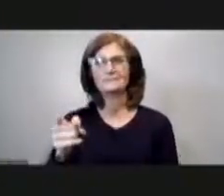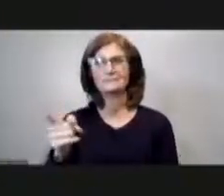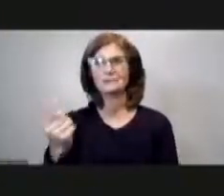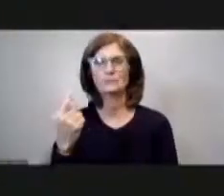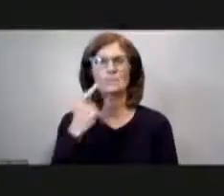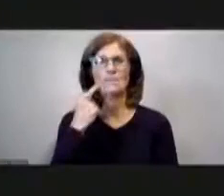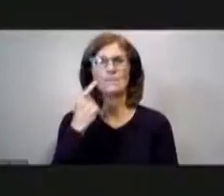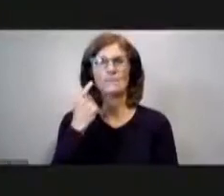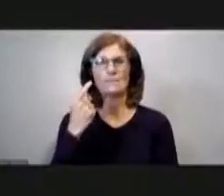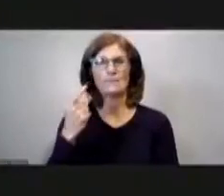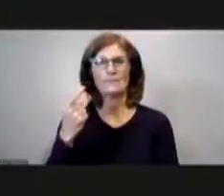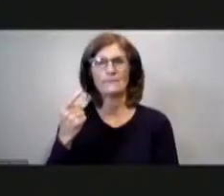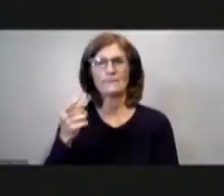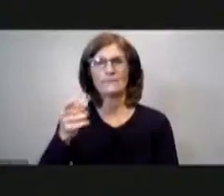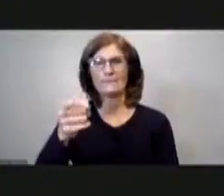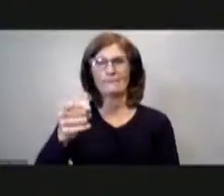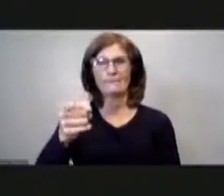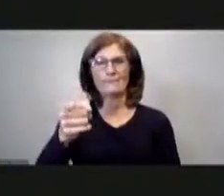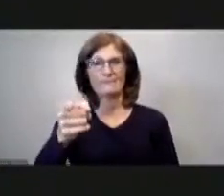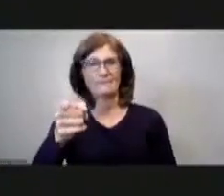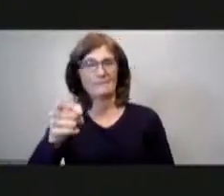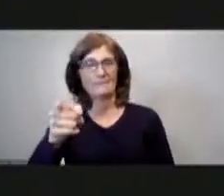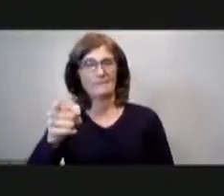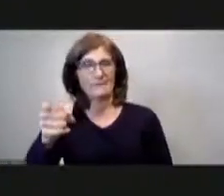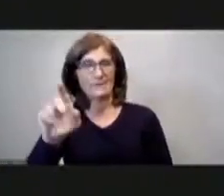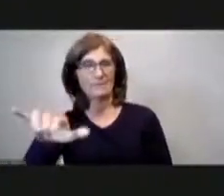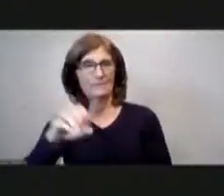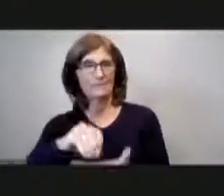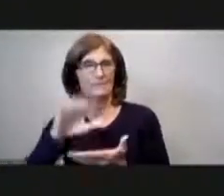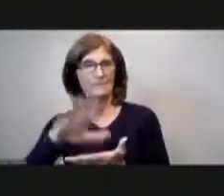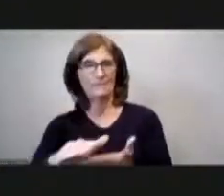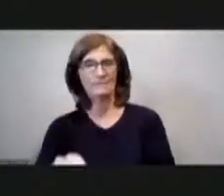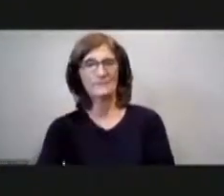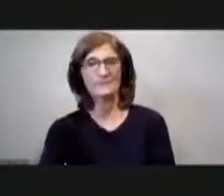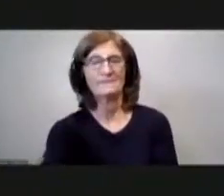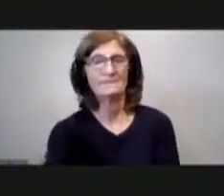you're right down there rev yeah